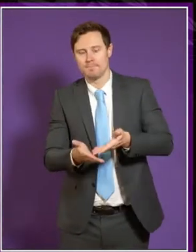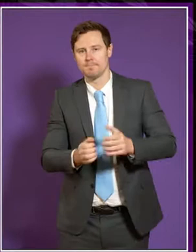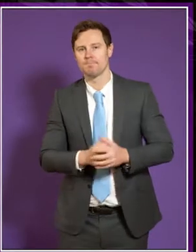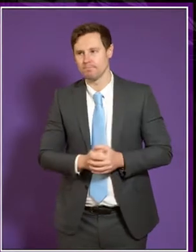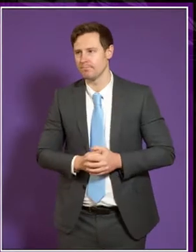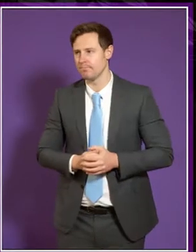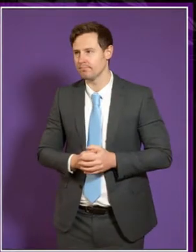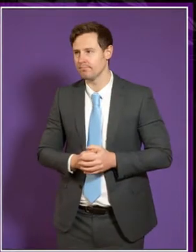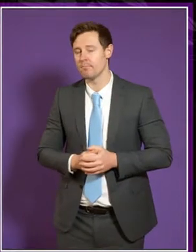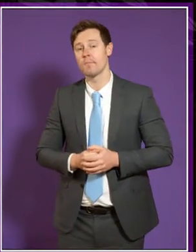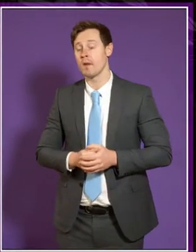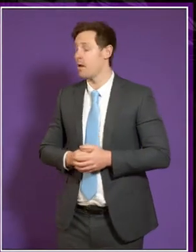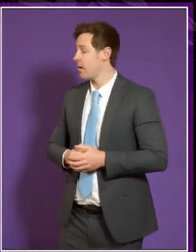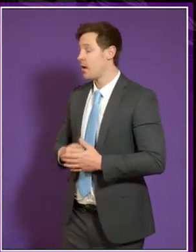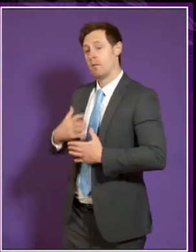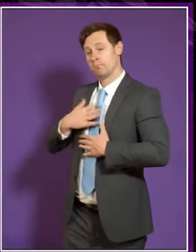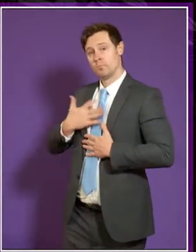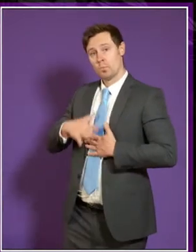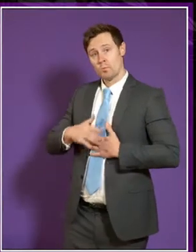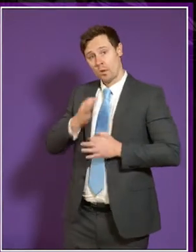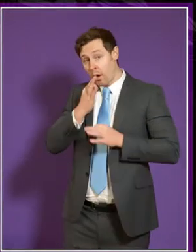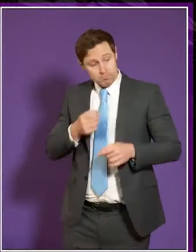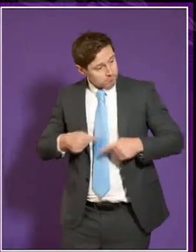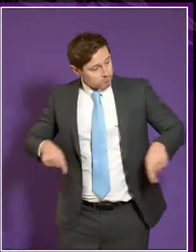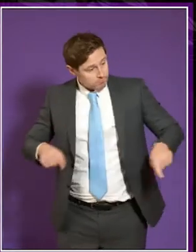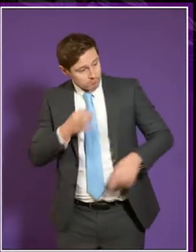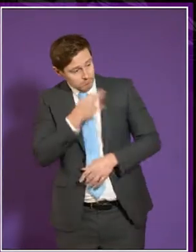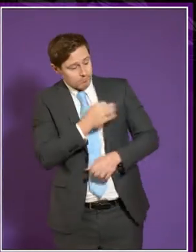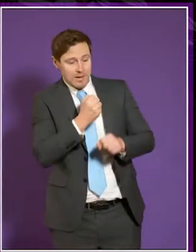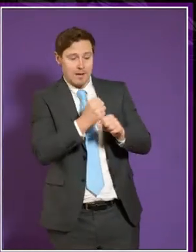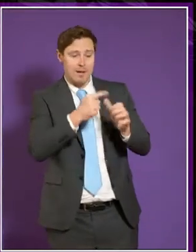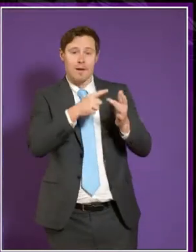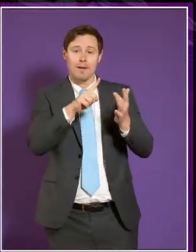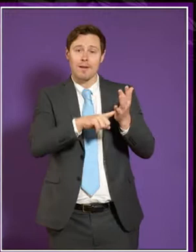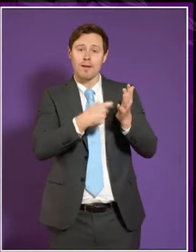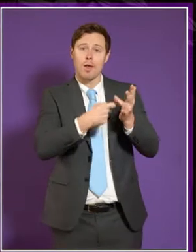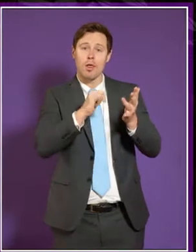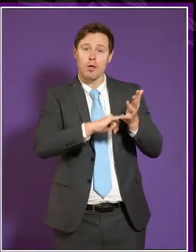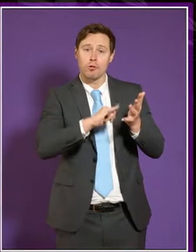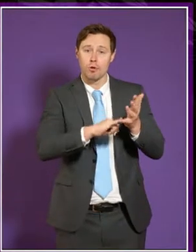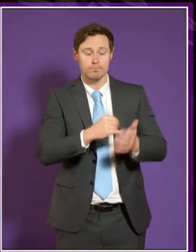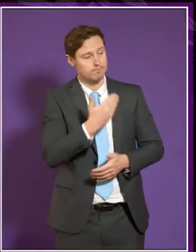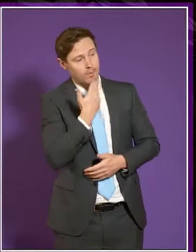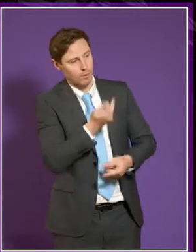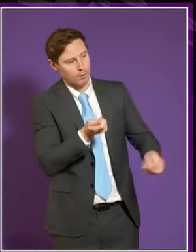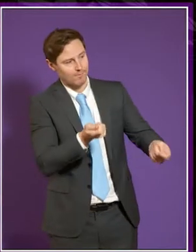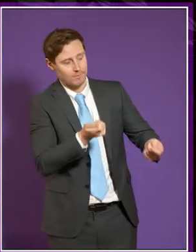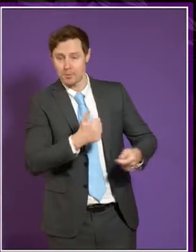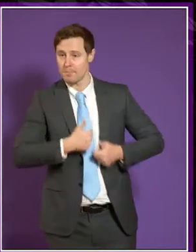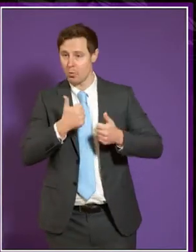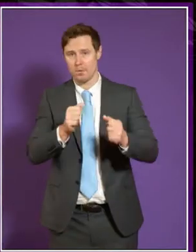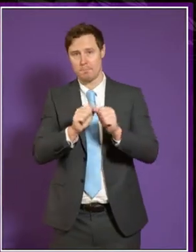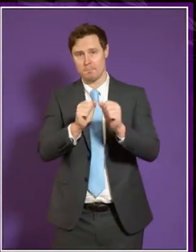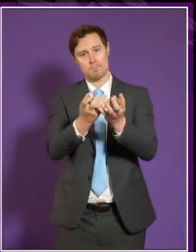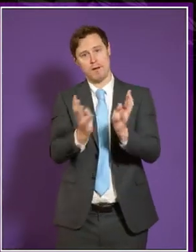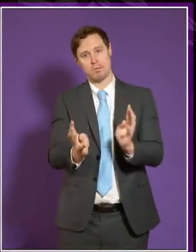Great stuff. Well, I'd like to open it up to my colleagues on the committee, starting with Gail Ross. Thank you, convener. Good morning, panel. Professor